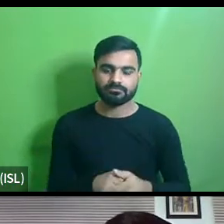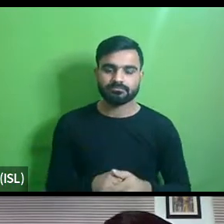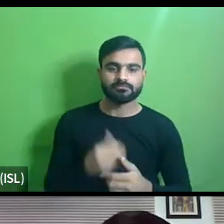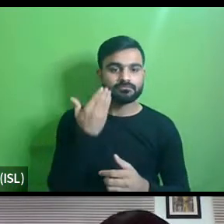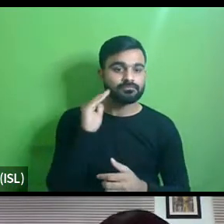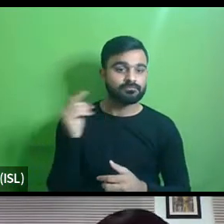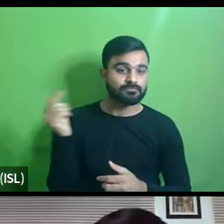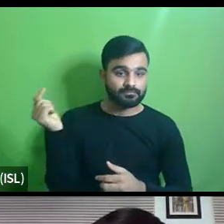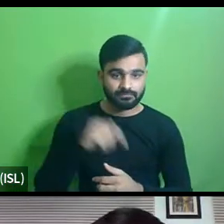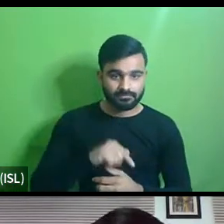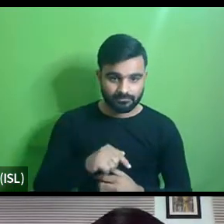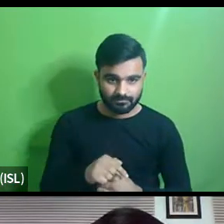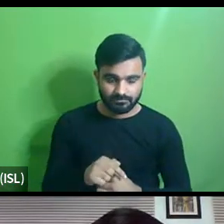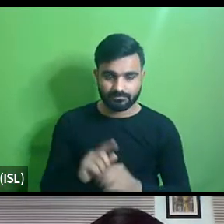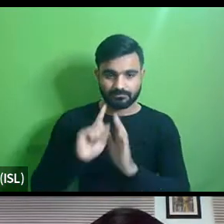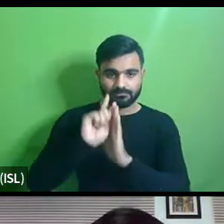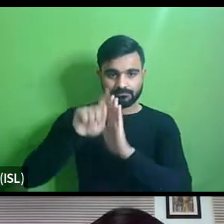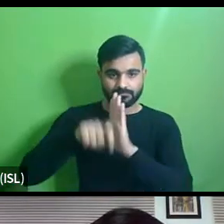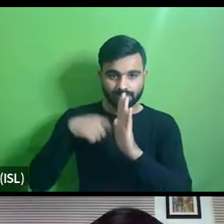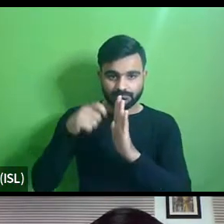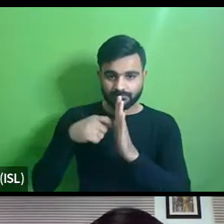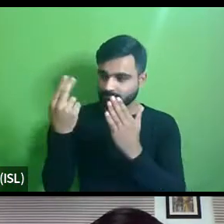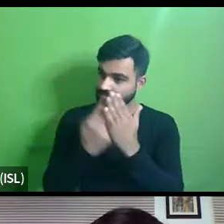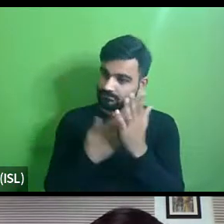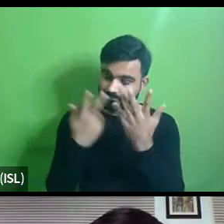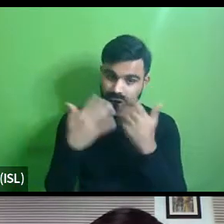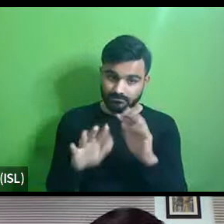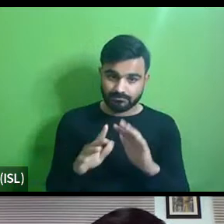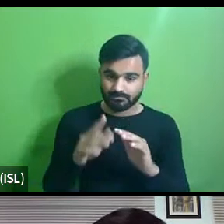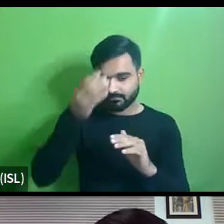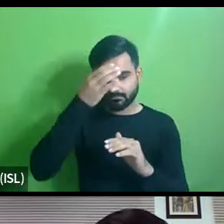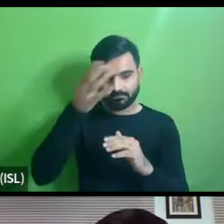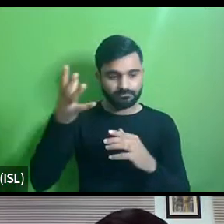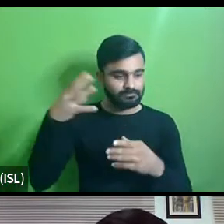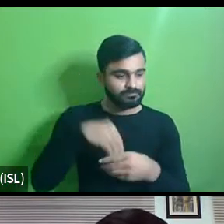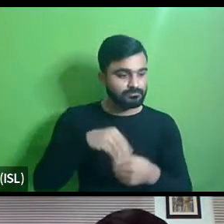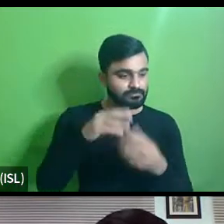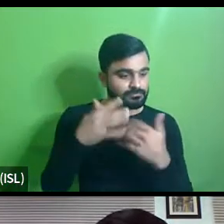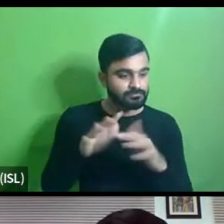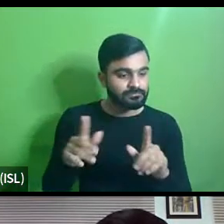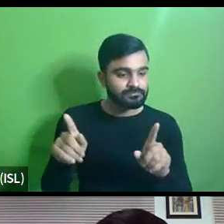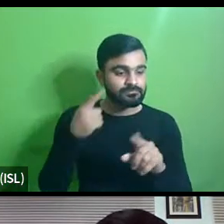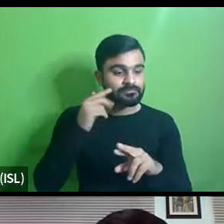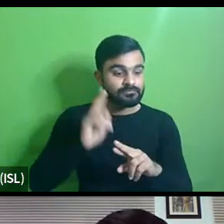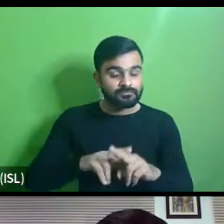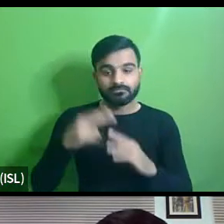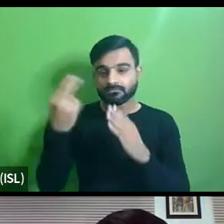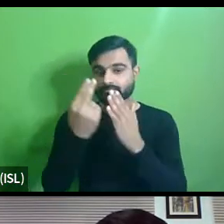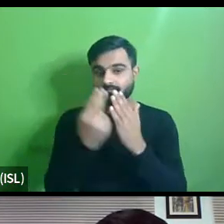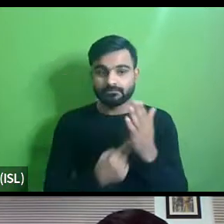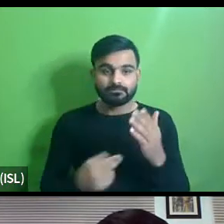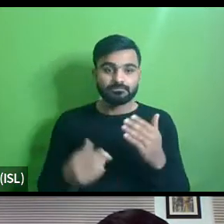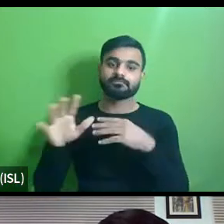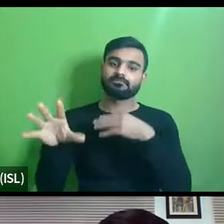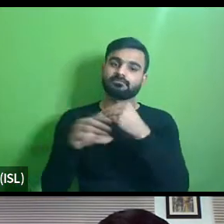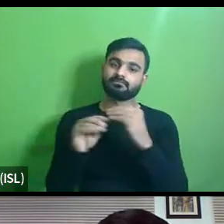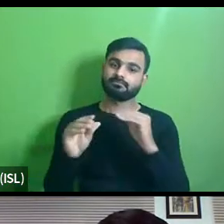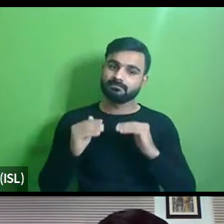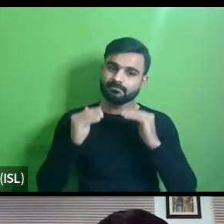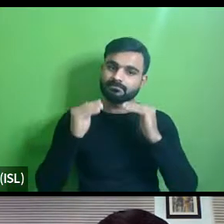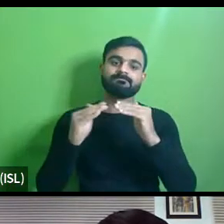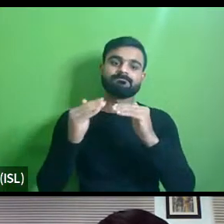comes after the project has really been designed or even conceptualized or even if it the design is at an advanced stage